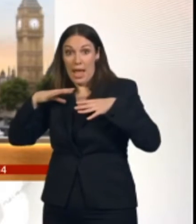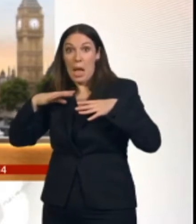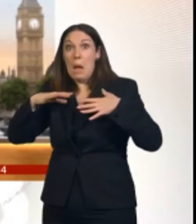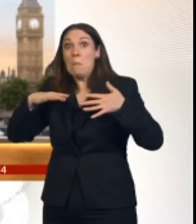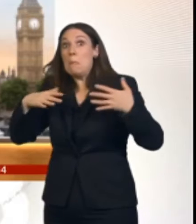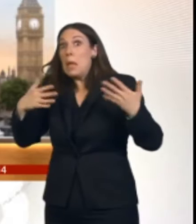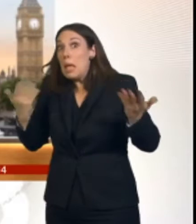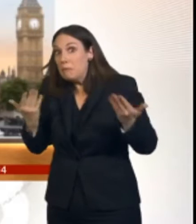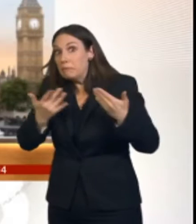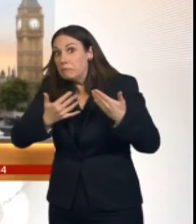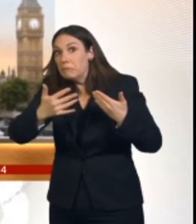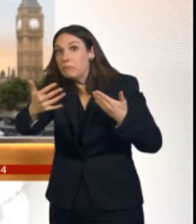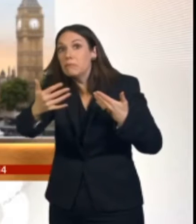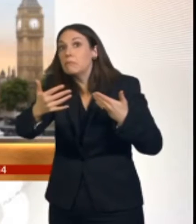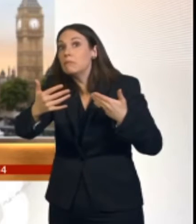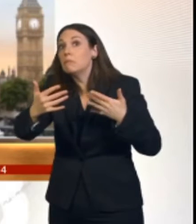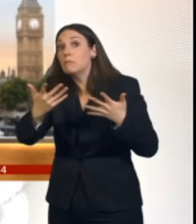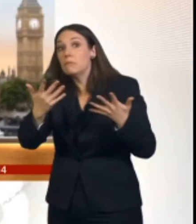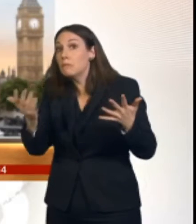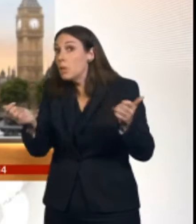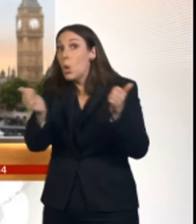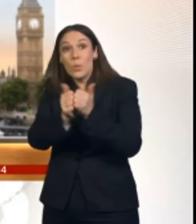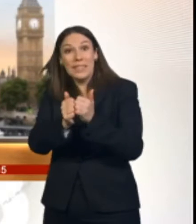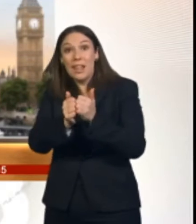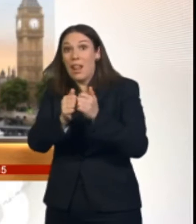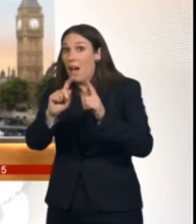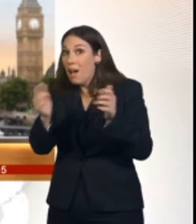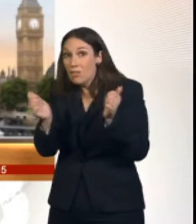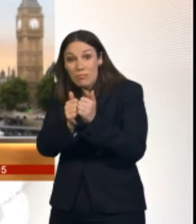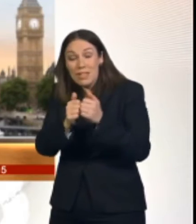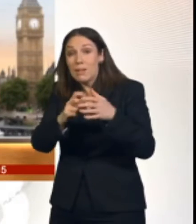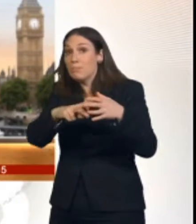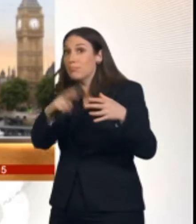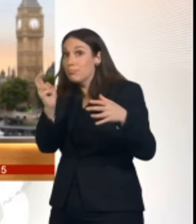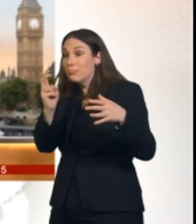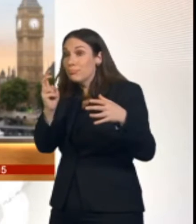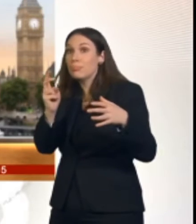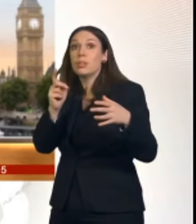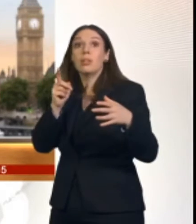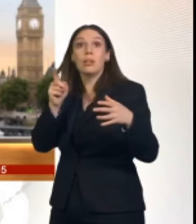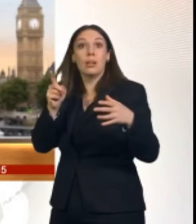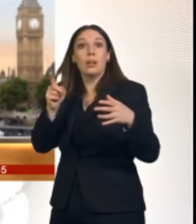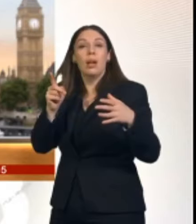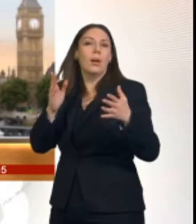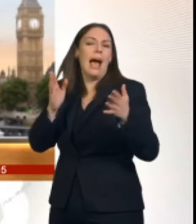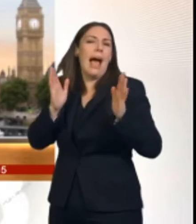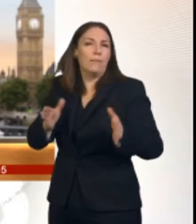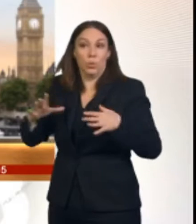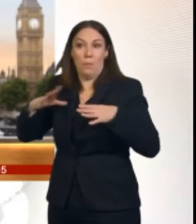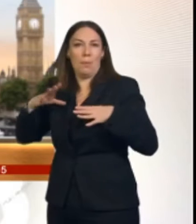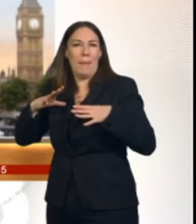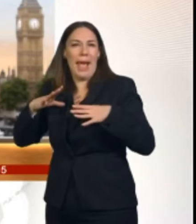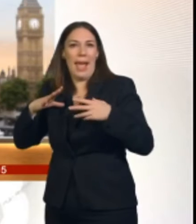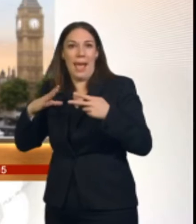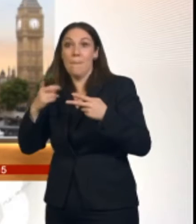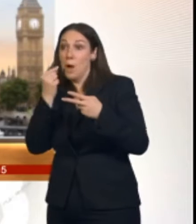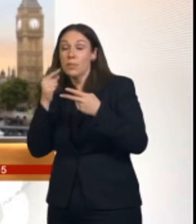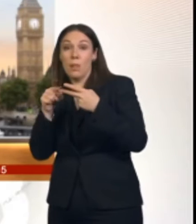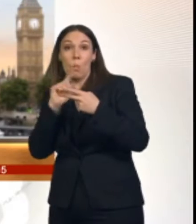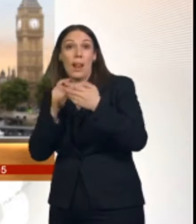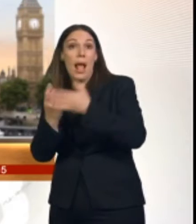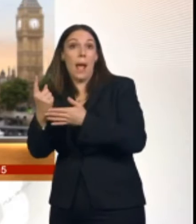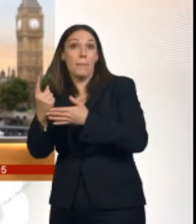be on this programme and you'd rightly be attacking me for not preparing Britain for a possibility which clearly could happen.